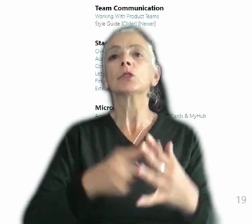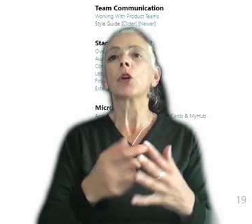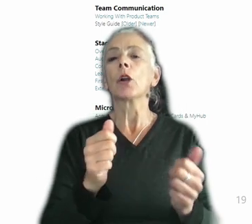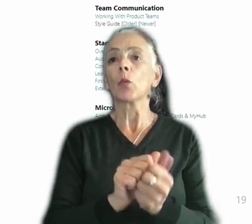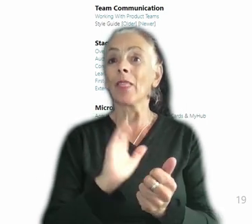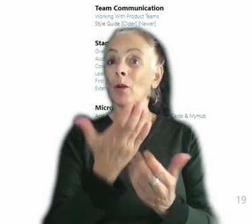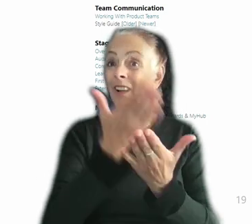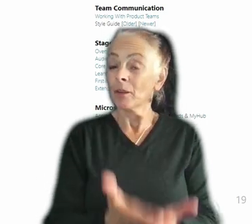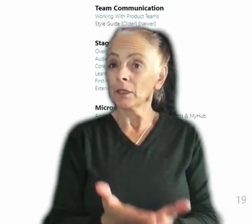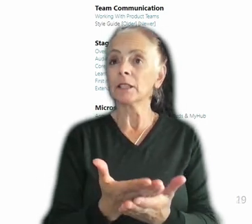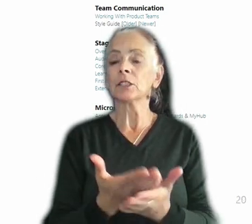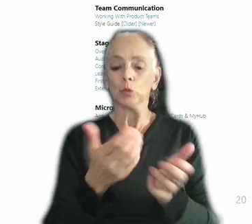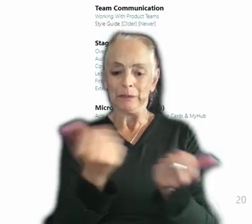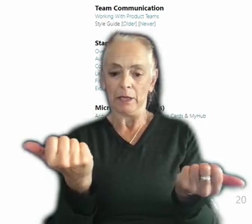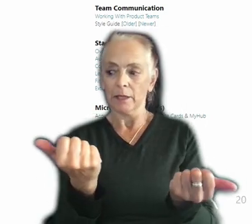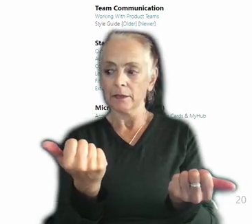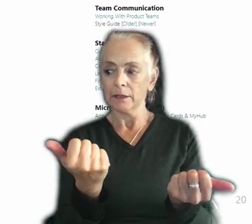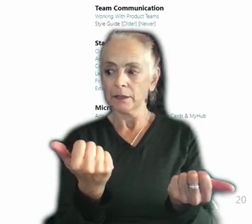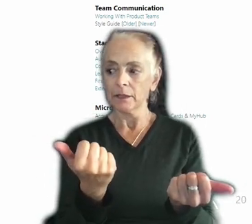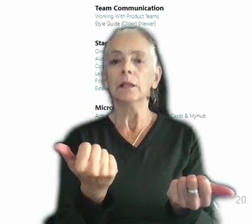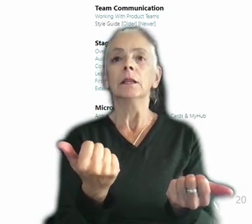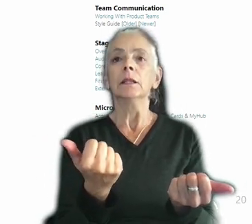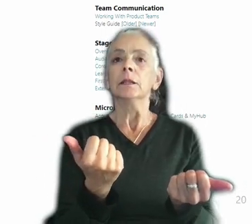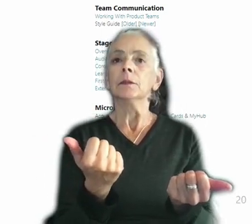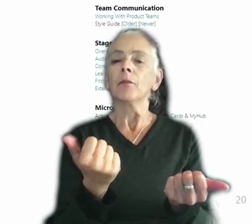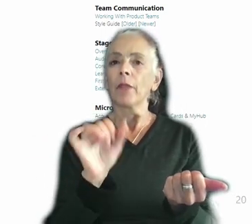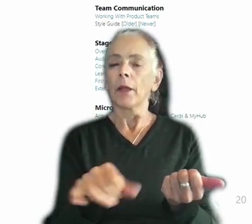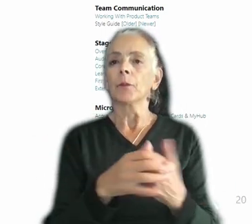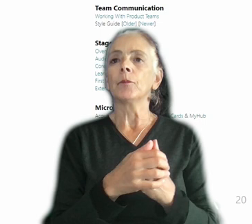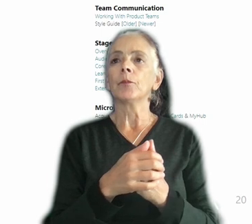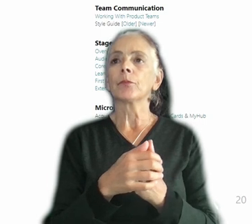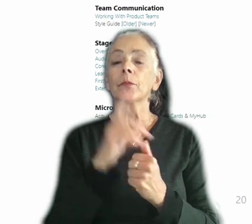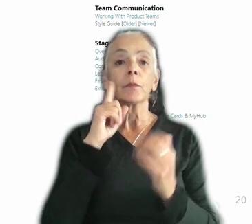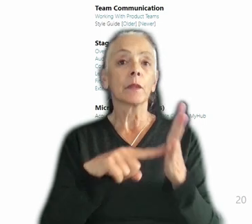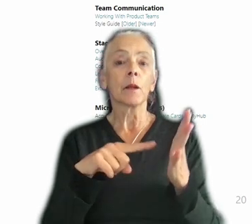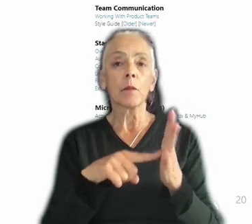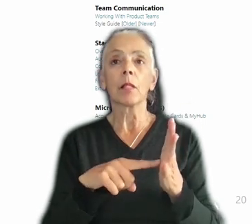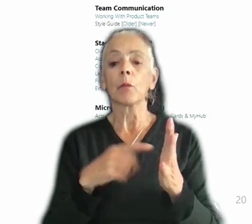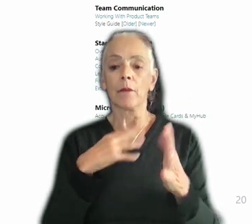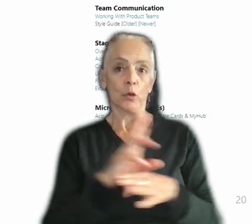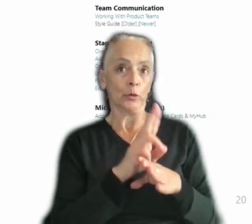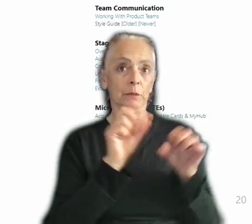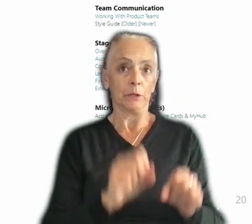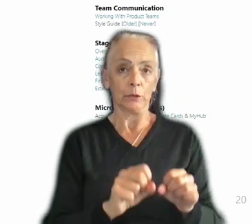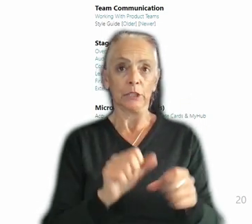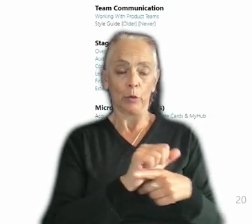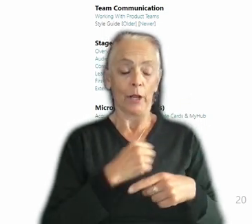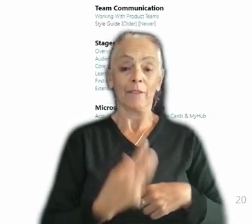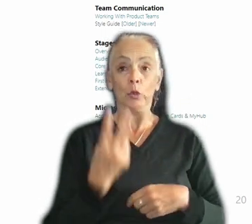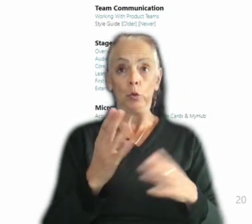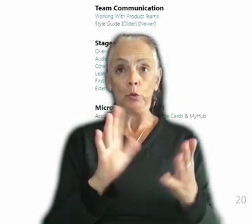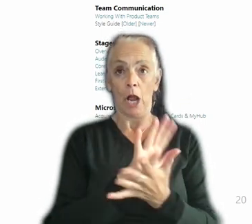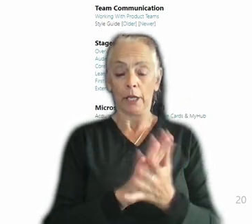split the documentation apart a little bit. So an example of this comes from our usability training. We have two documents. One is practical. One is